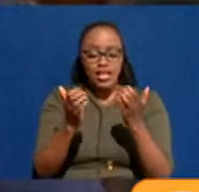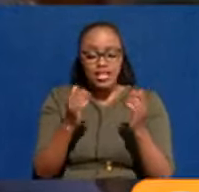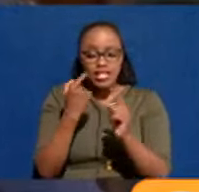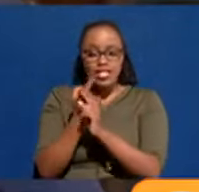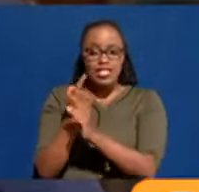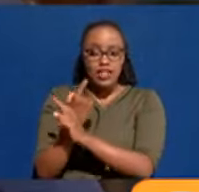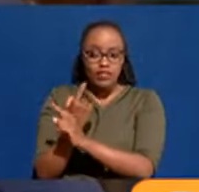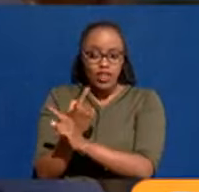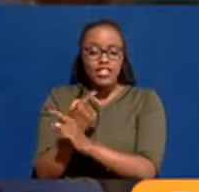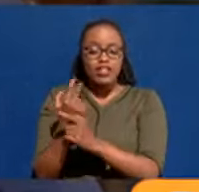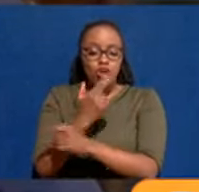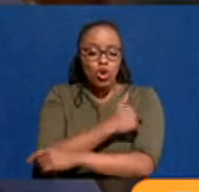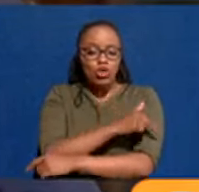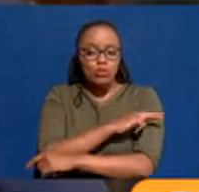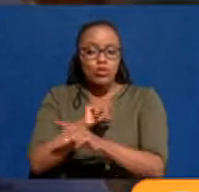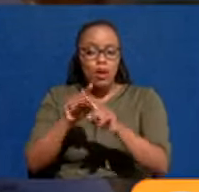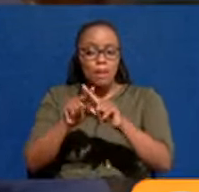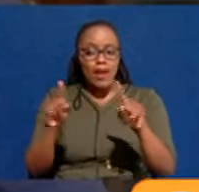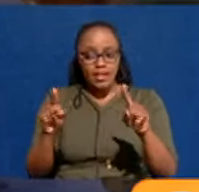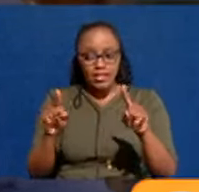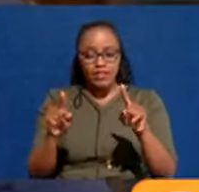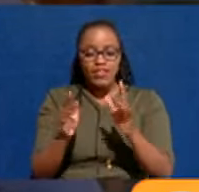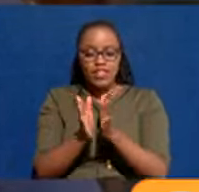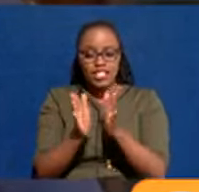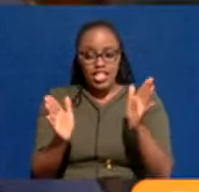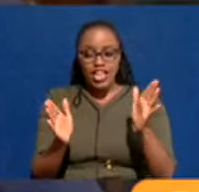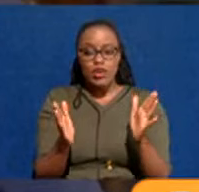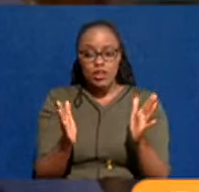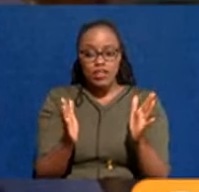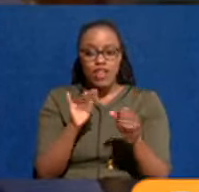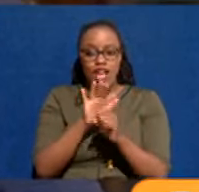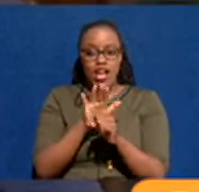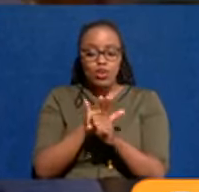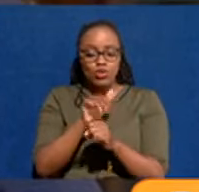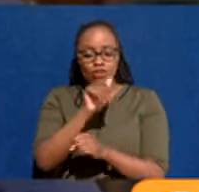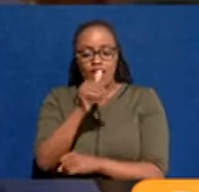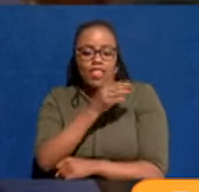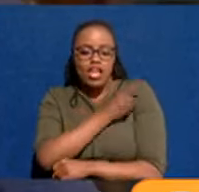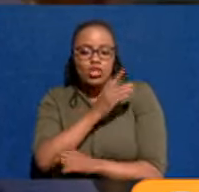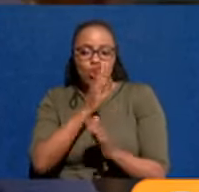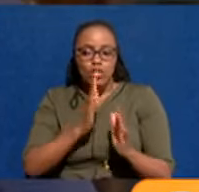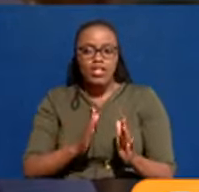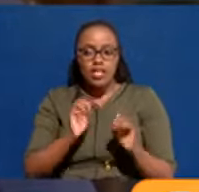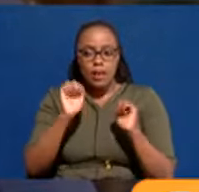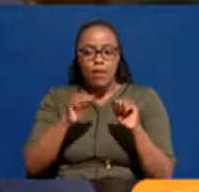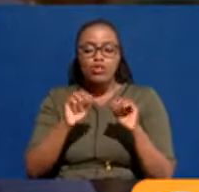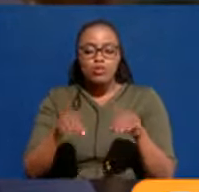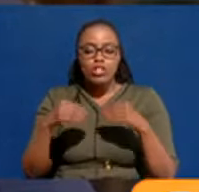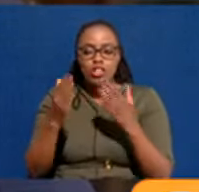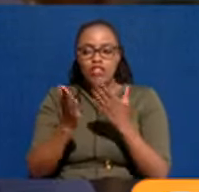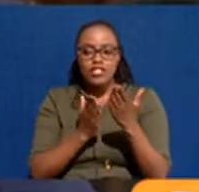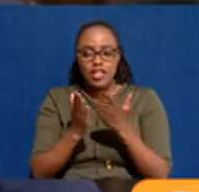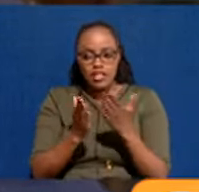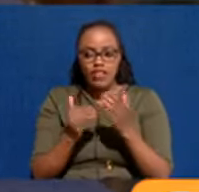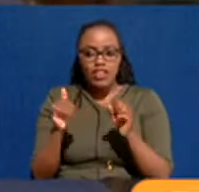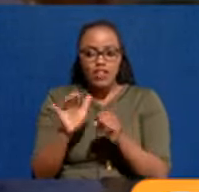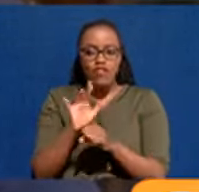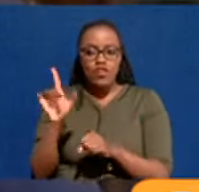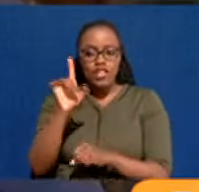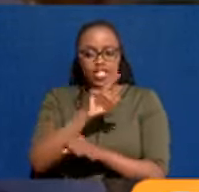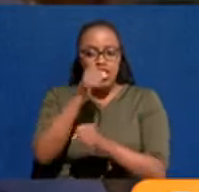facilities. But by and large, a lot of the other medical practitioners, they would be able to actually do a full-day